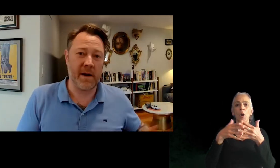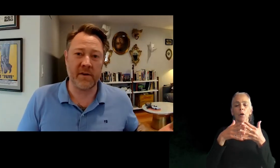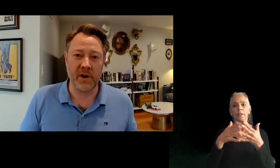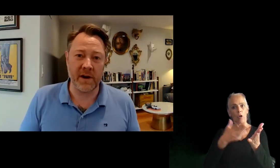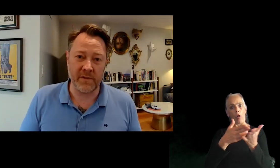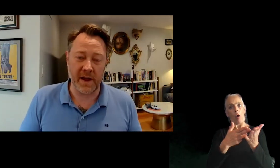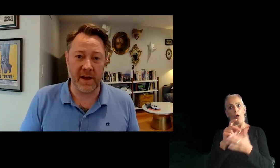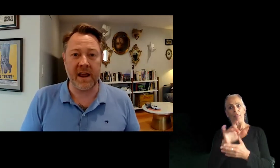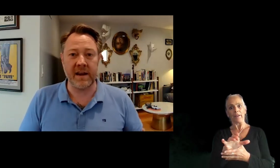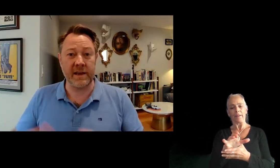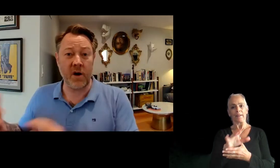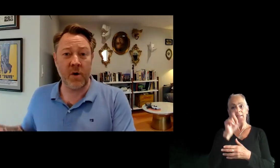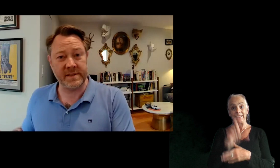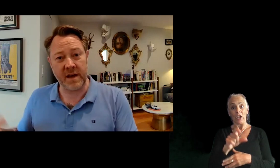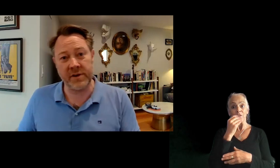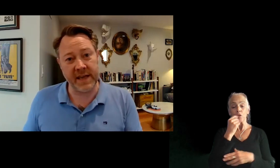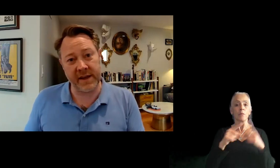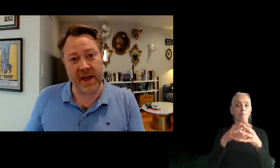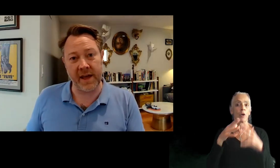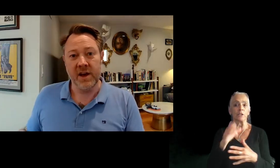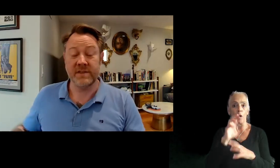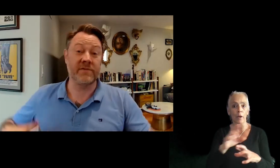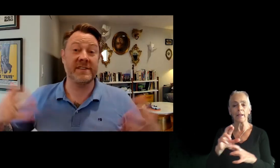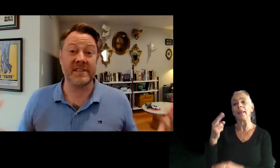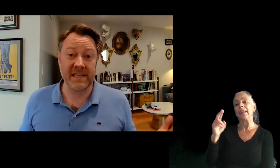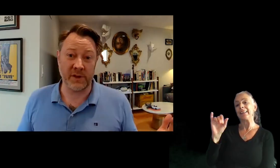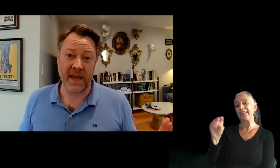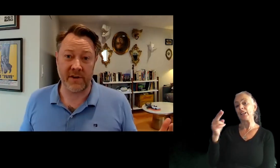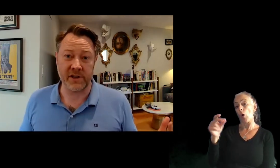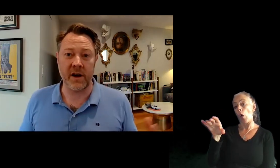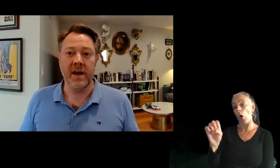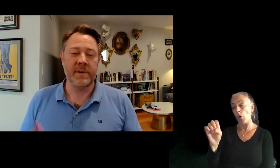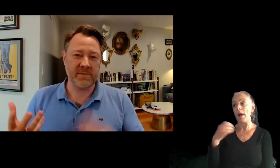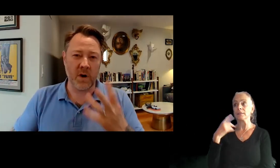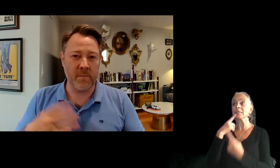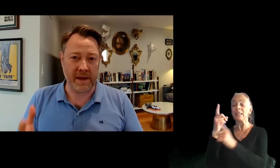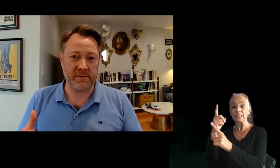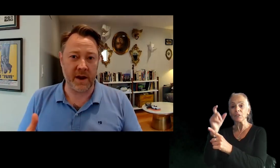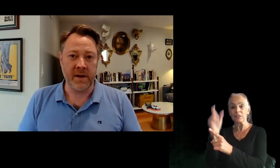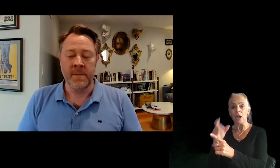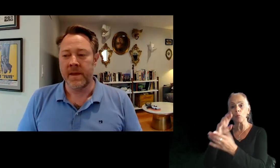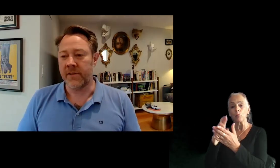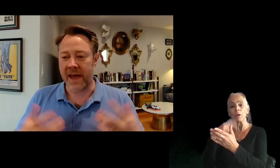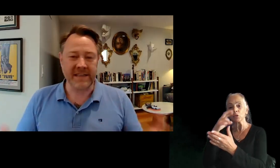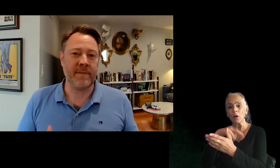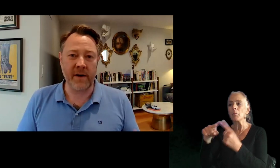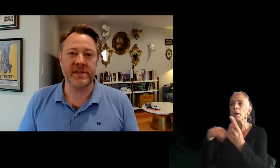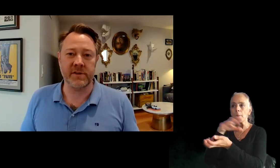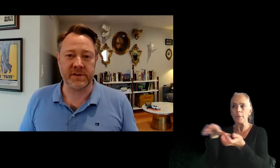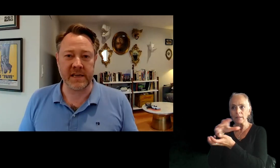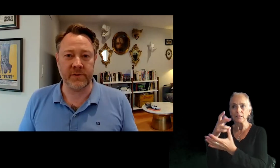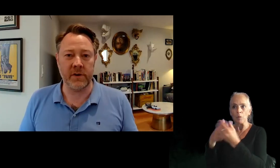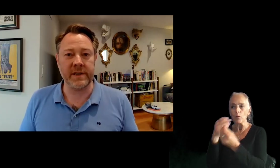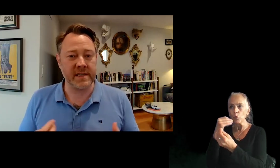but Americans aren't ready for that yet. And Ian Holm is this other Italian guy, but it's a very successful Italian restaurant, but it's more of a mix. Right. And so they ask him,